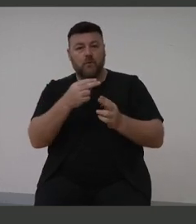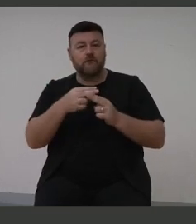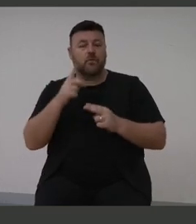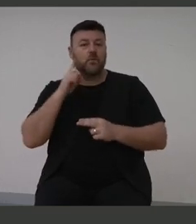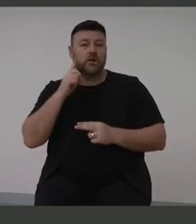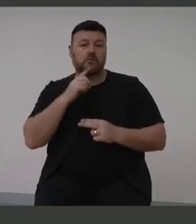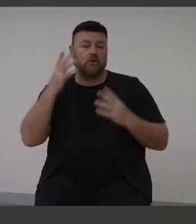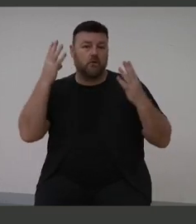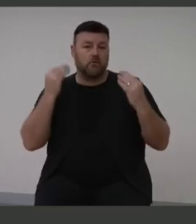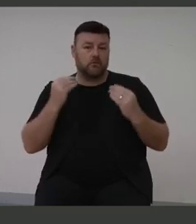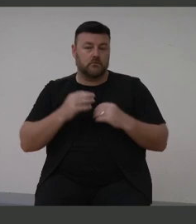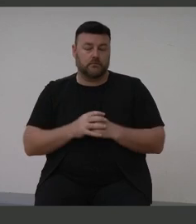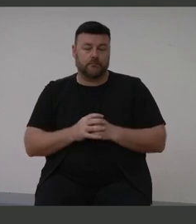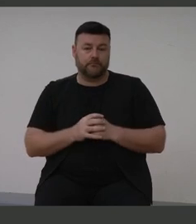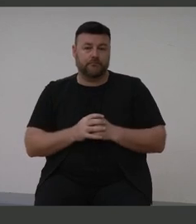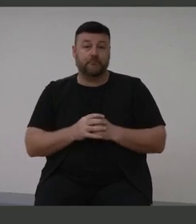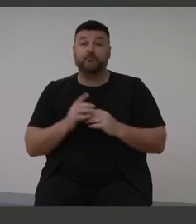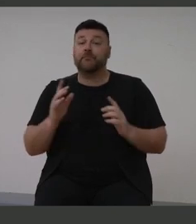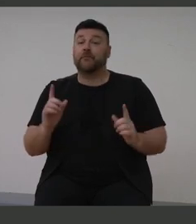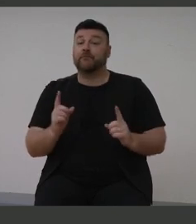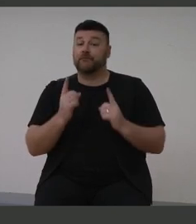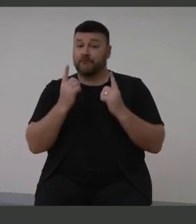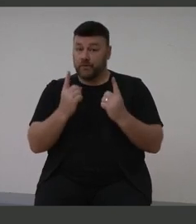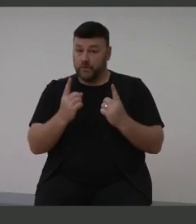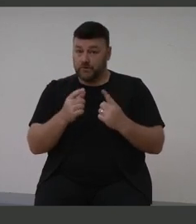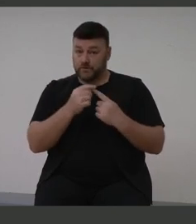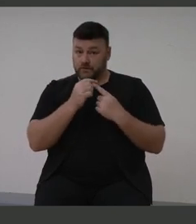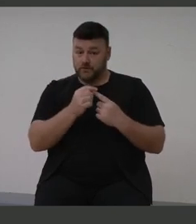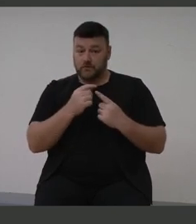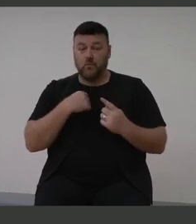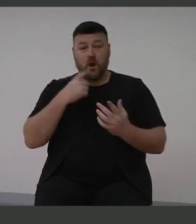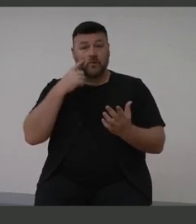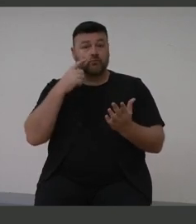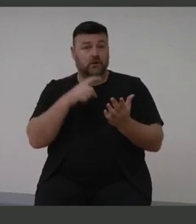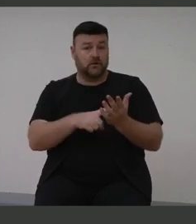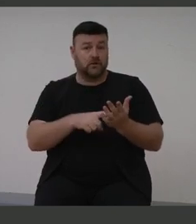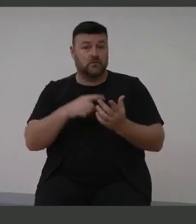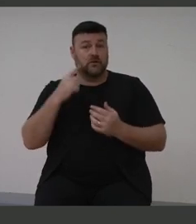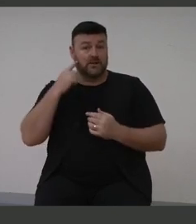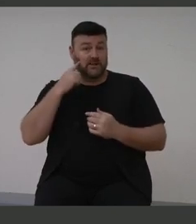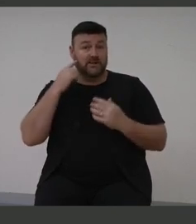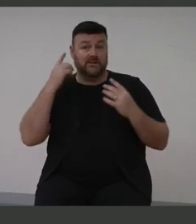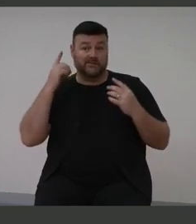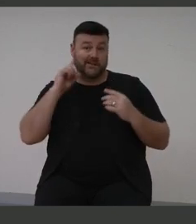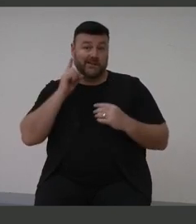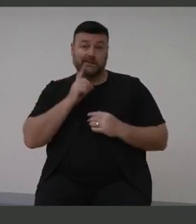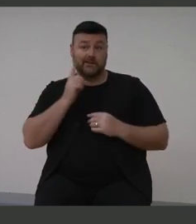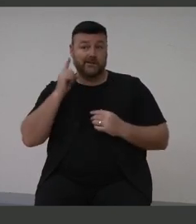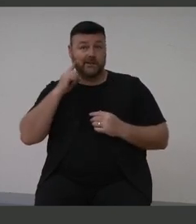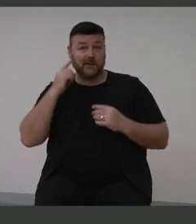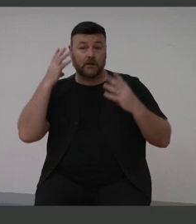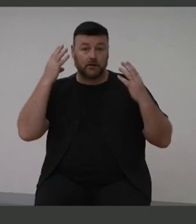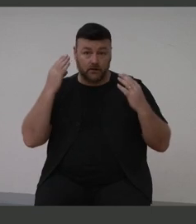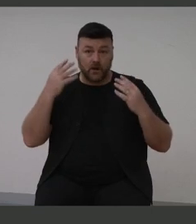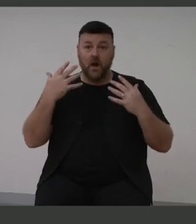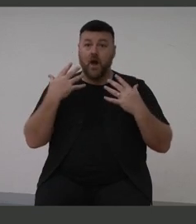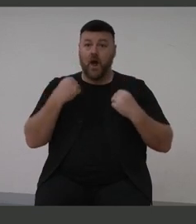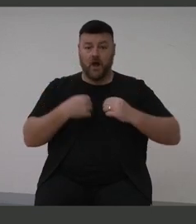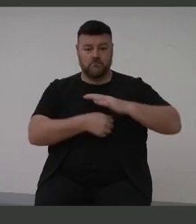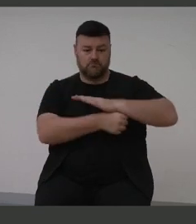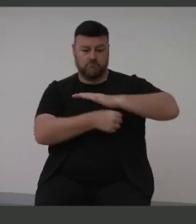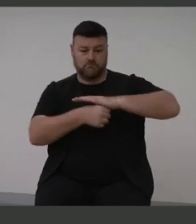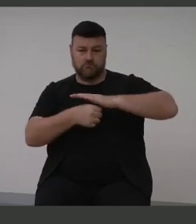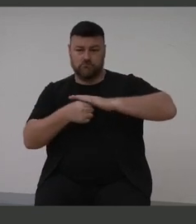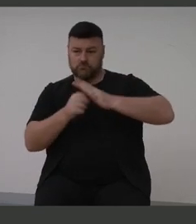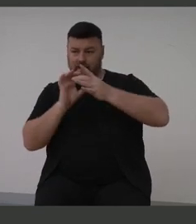that we need to focus on. Firstly, we need to recognise that hearing may have its foundations in health,